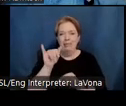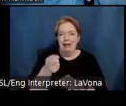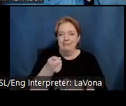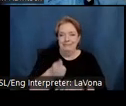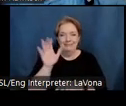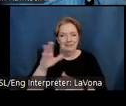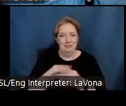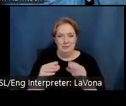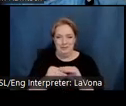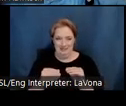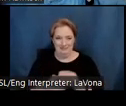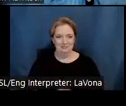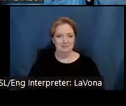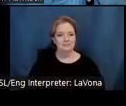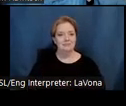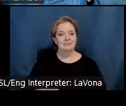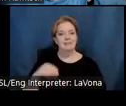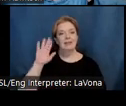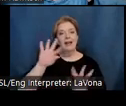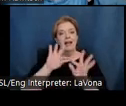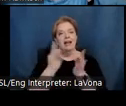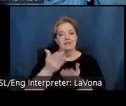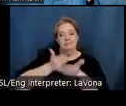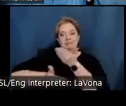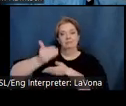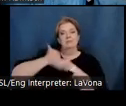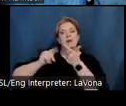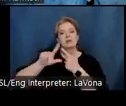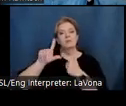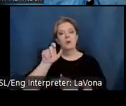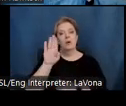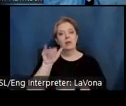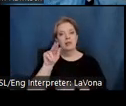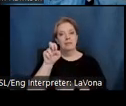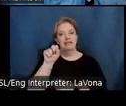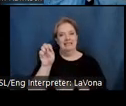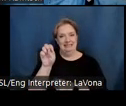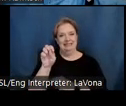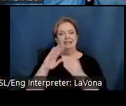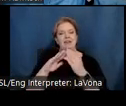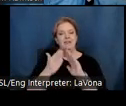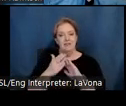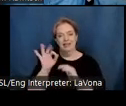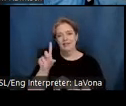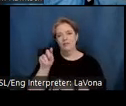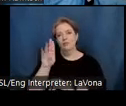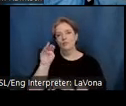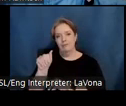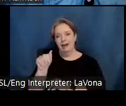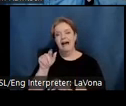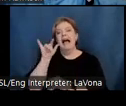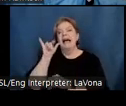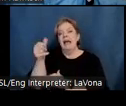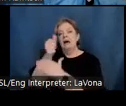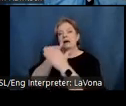Sam's family traces its roots to the Lebanese village of Douma, which was part of Syria before Lebanon was established as its own